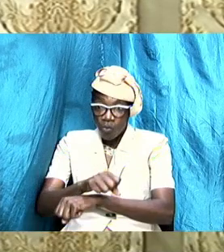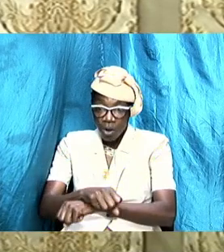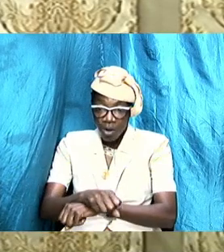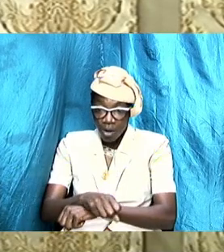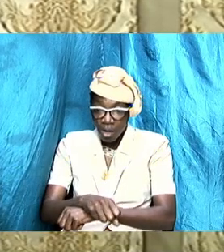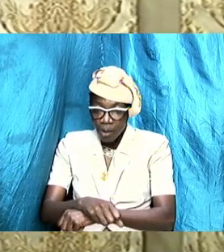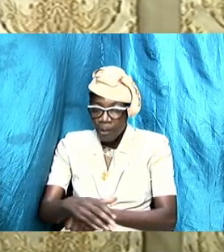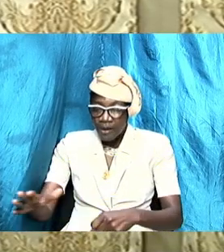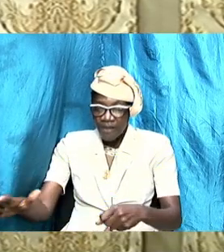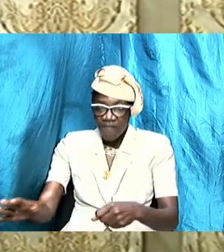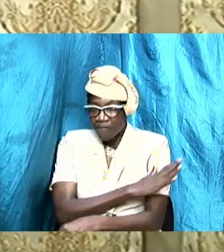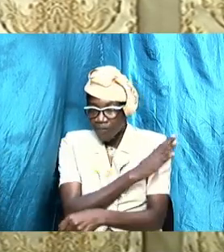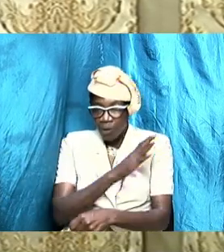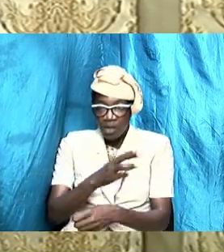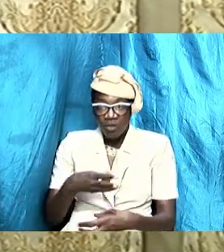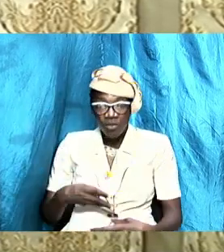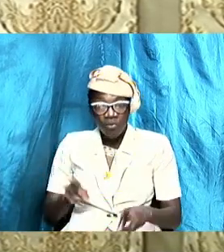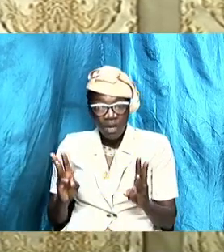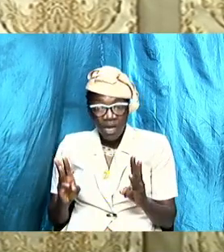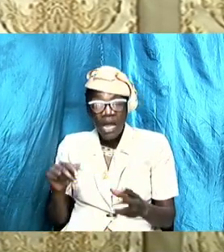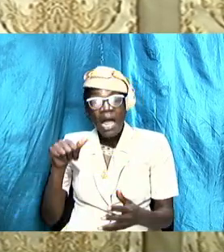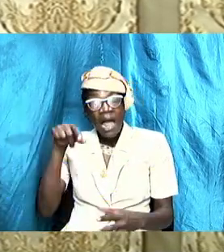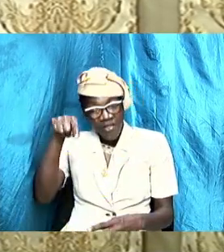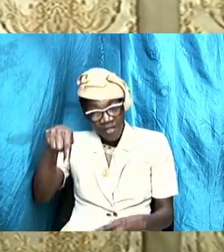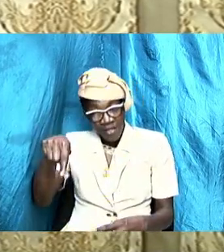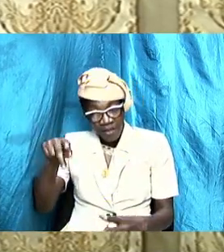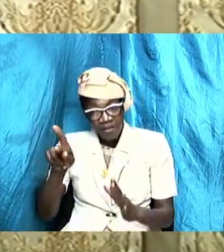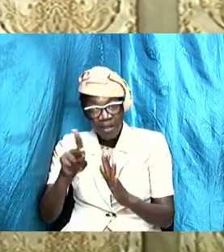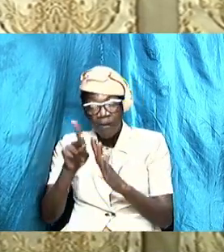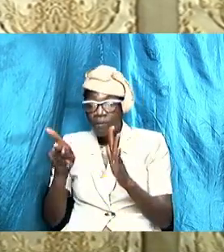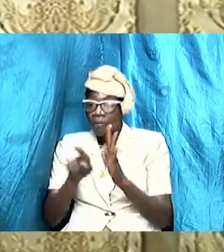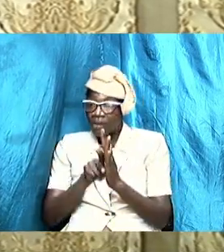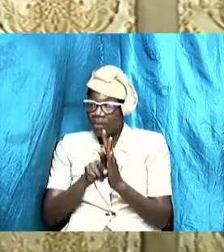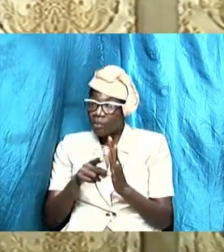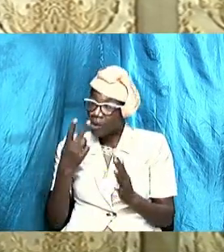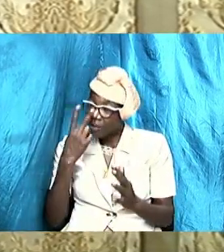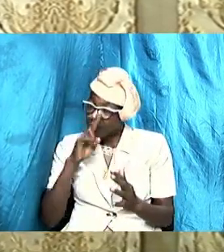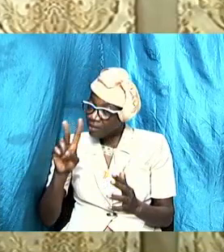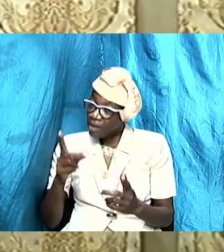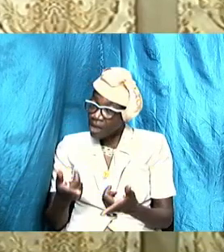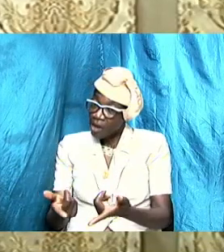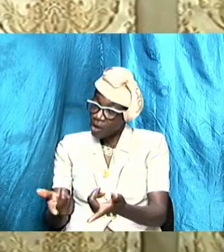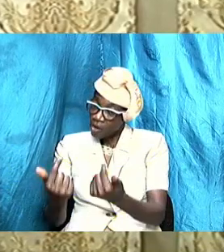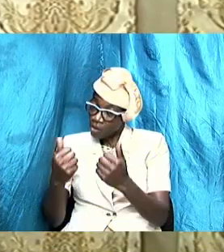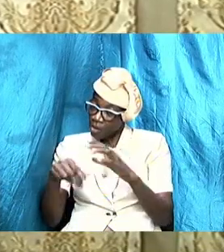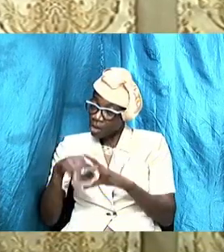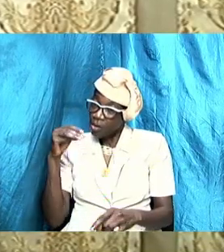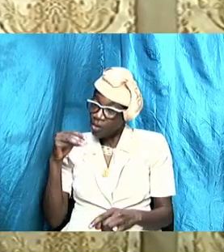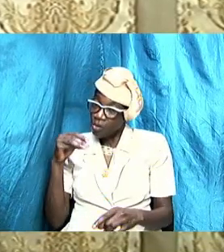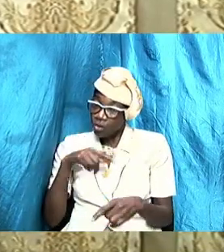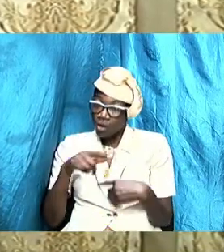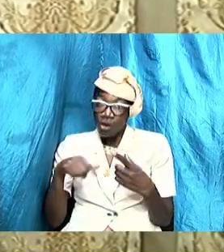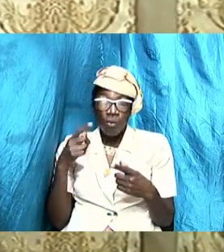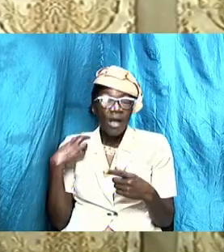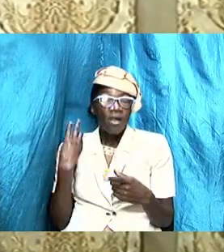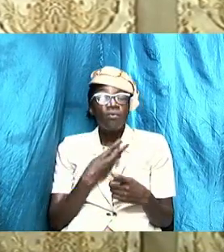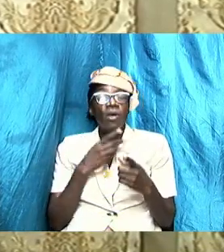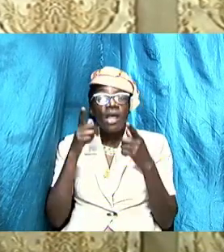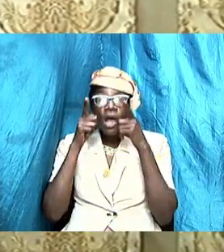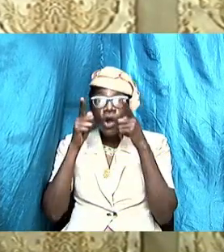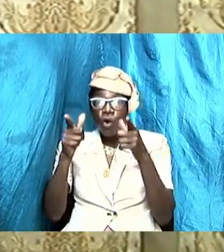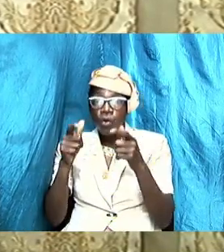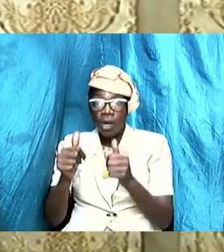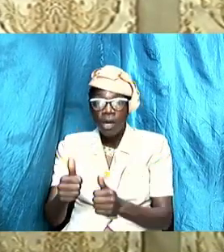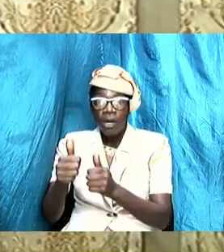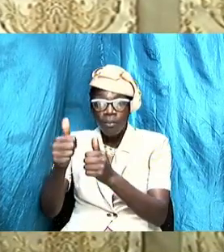fullest extent. This principle we saw coming out of us forcefully when we look at the